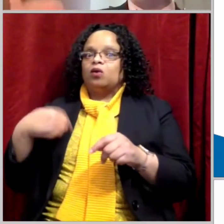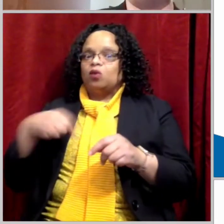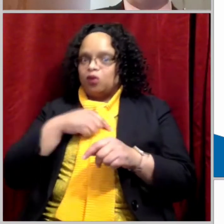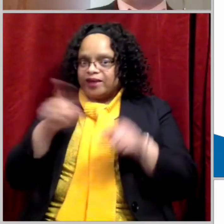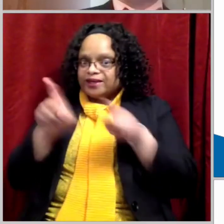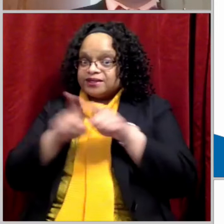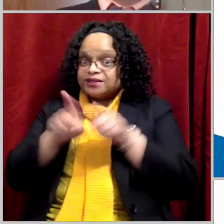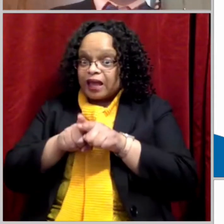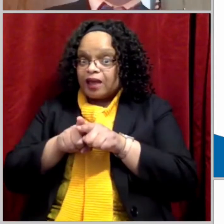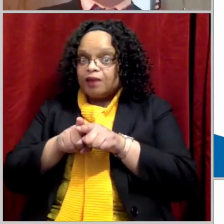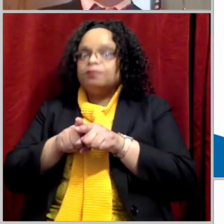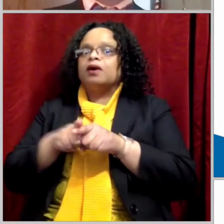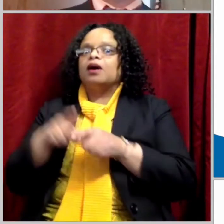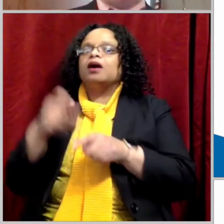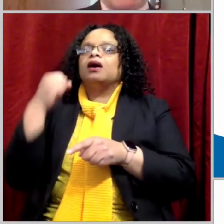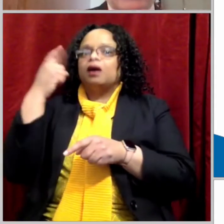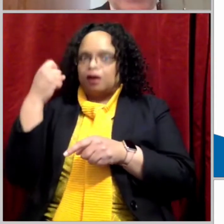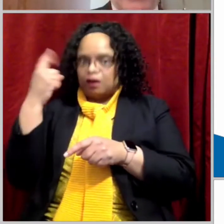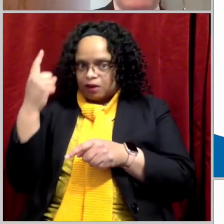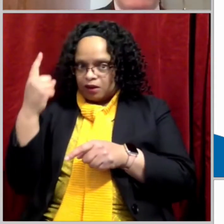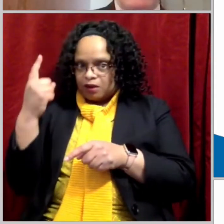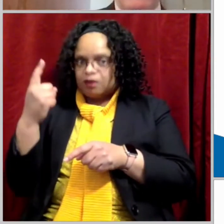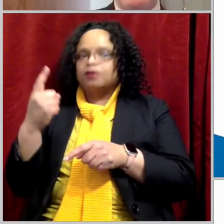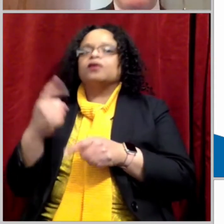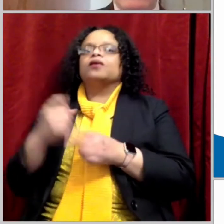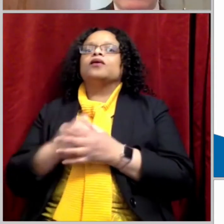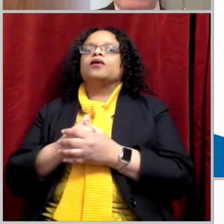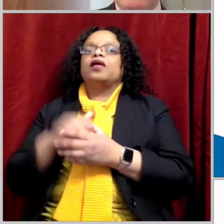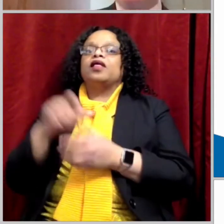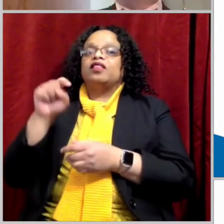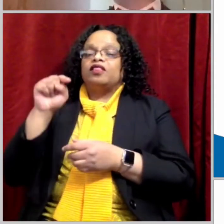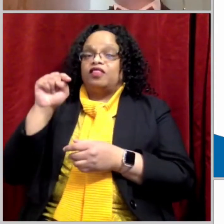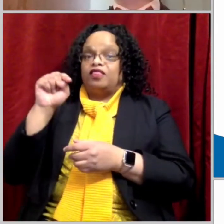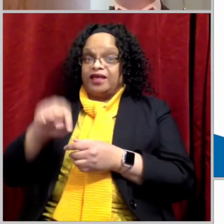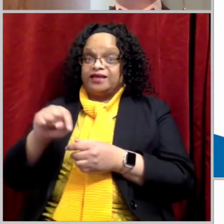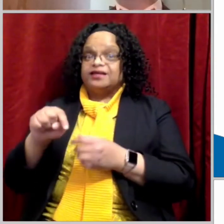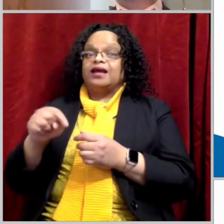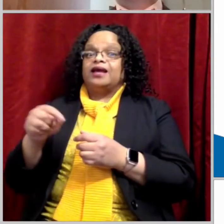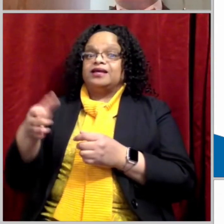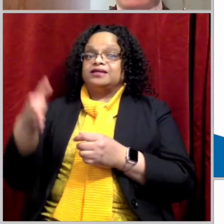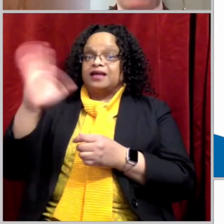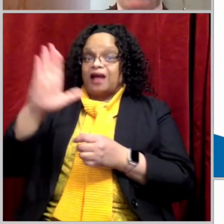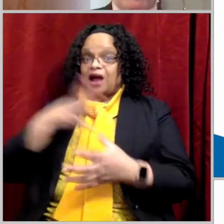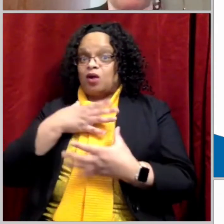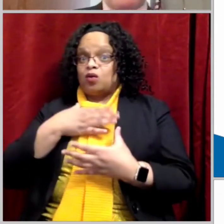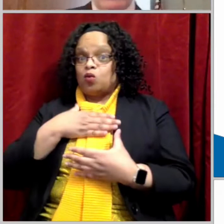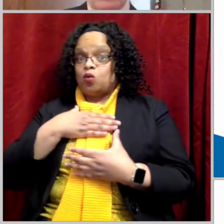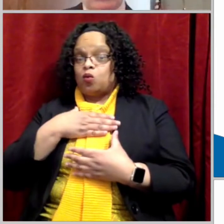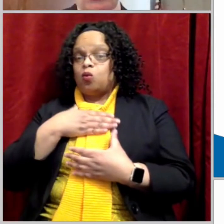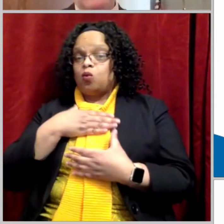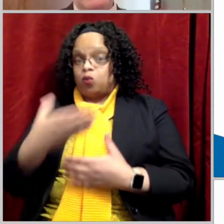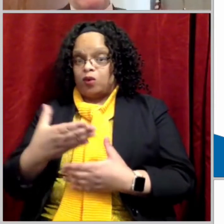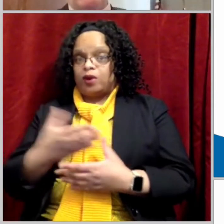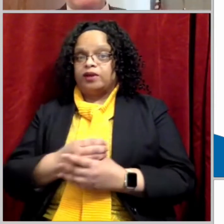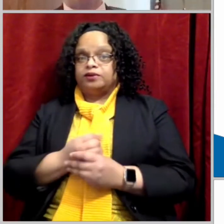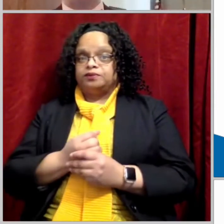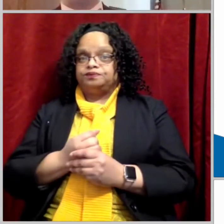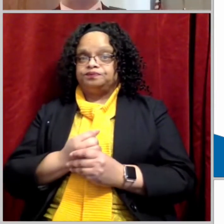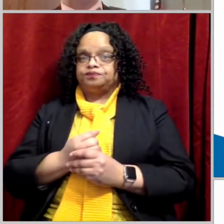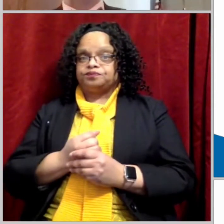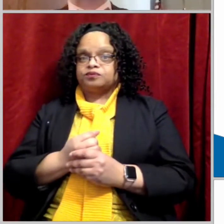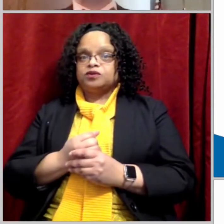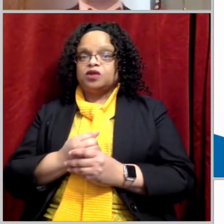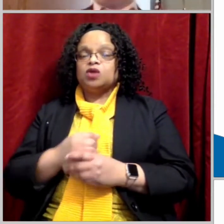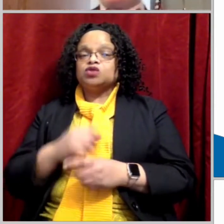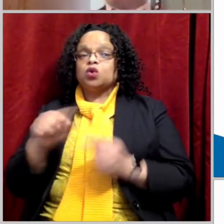people who want to be led by God, need to recognize this is God's will. And it works only when we